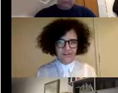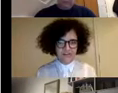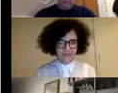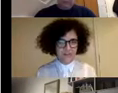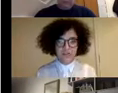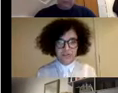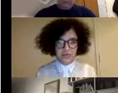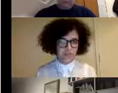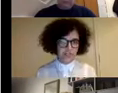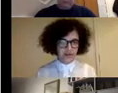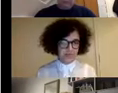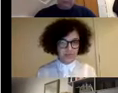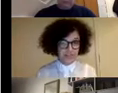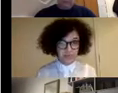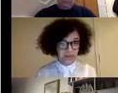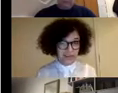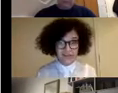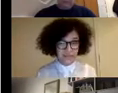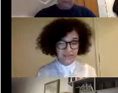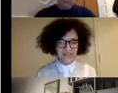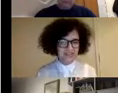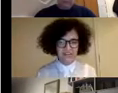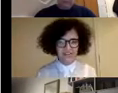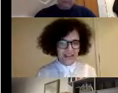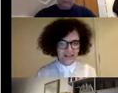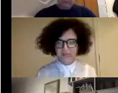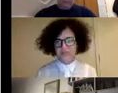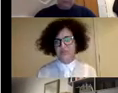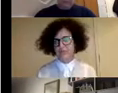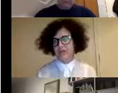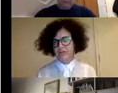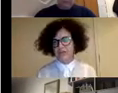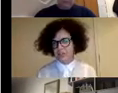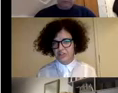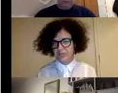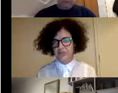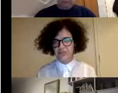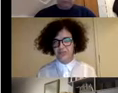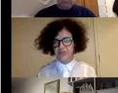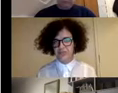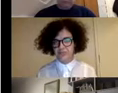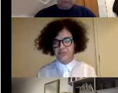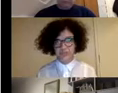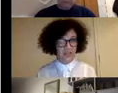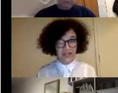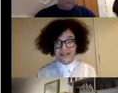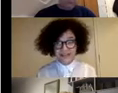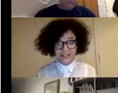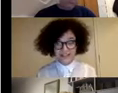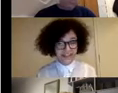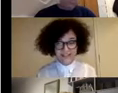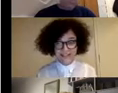scarce. There is huge gap. For example, Latin America doesn't have any research on climate change impact on disabled population.